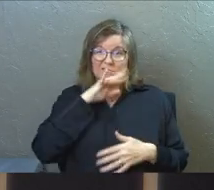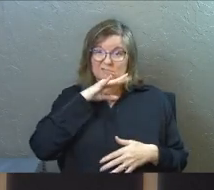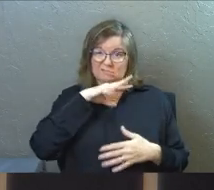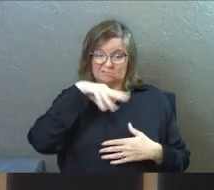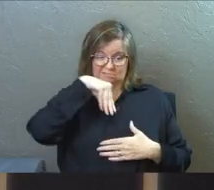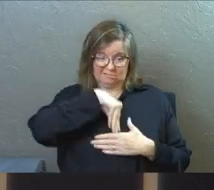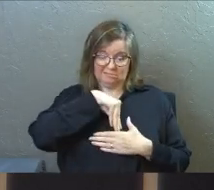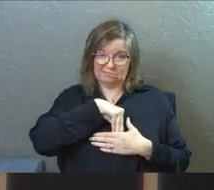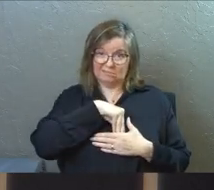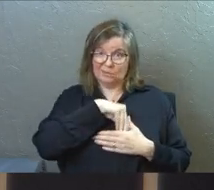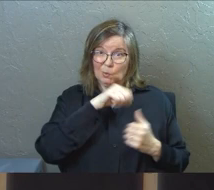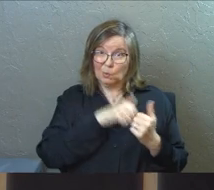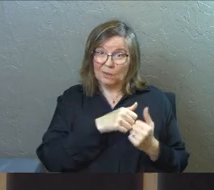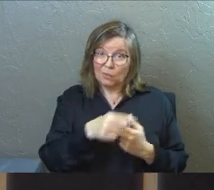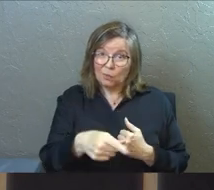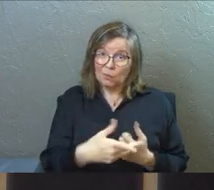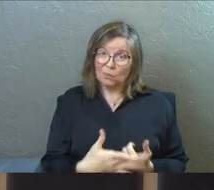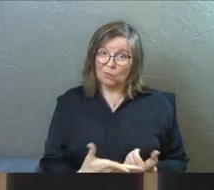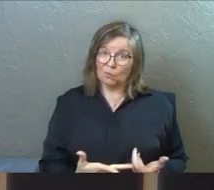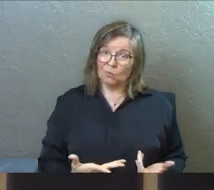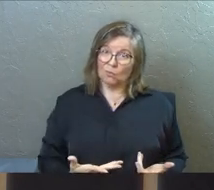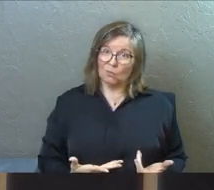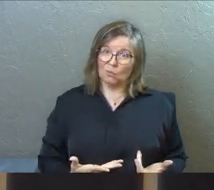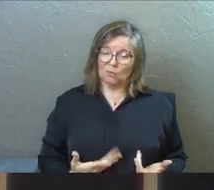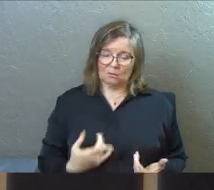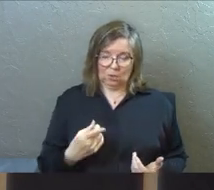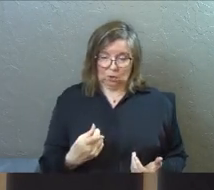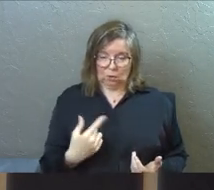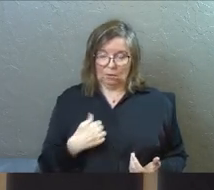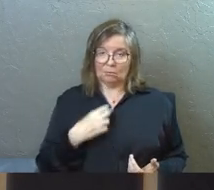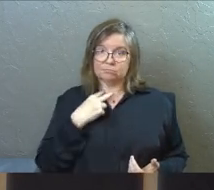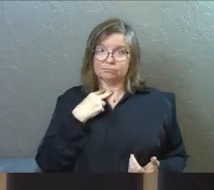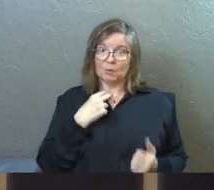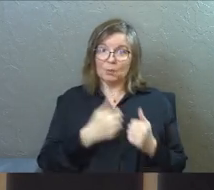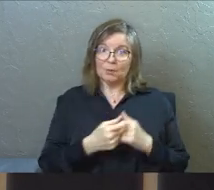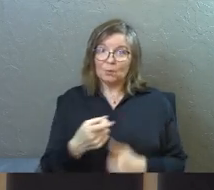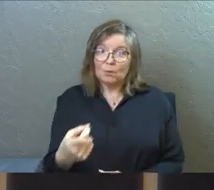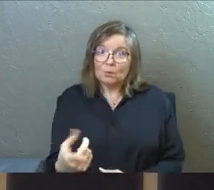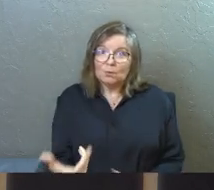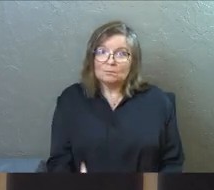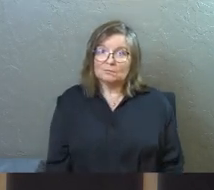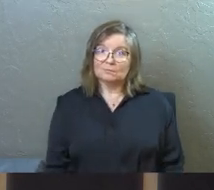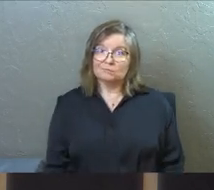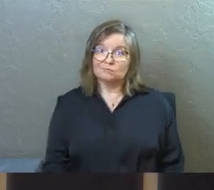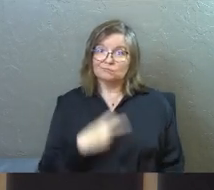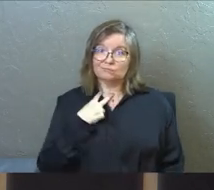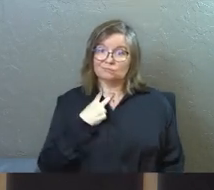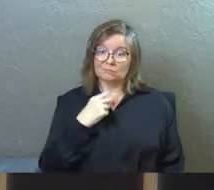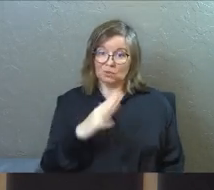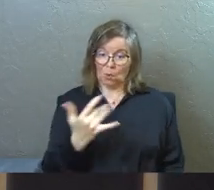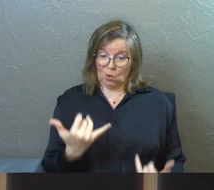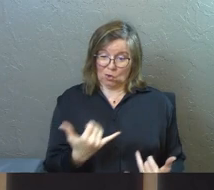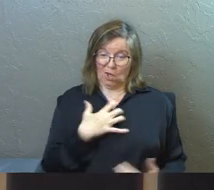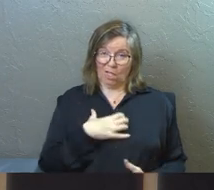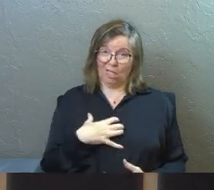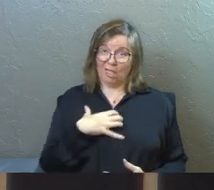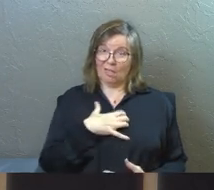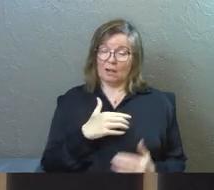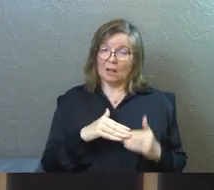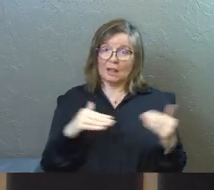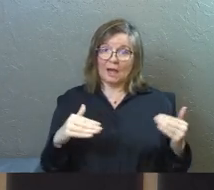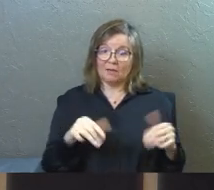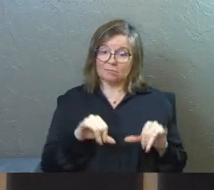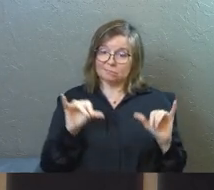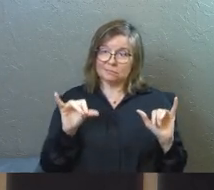it would go to the scooter with you. And you'd be stuck with you. Your current misery level